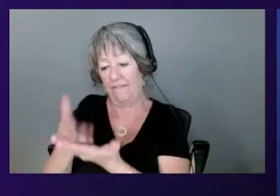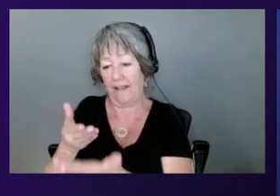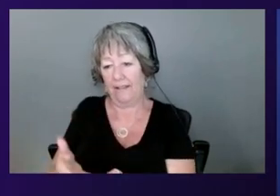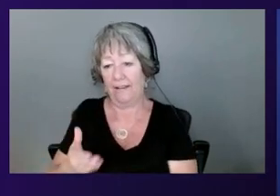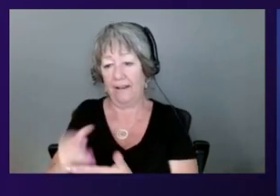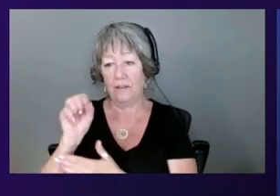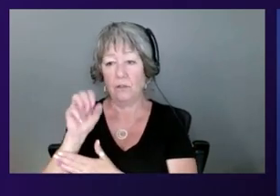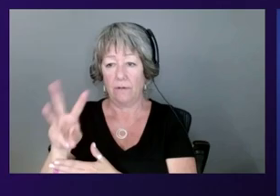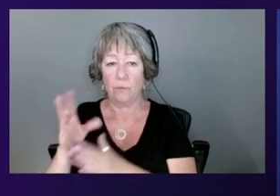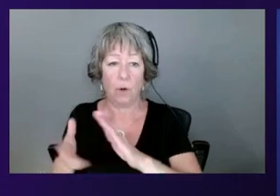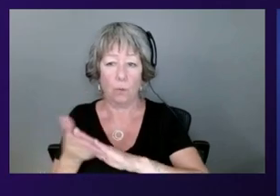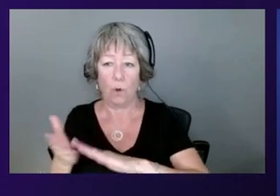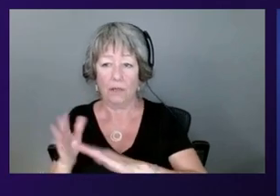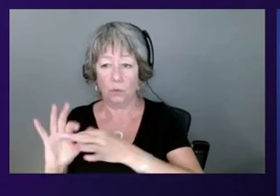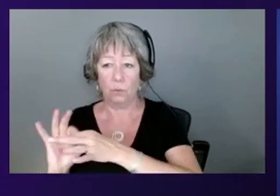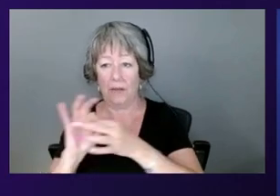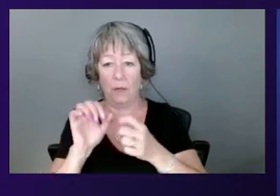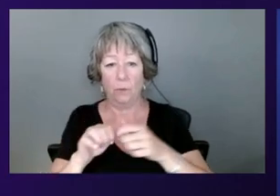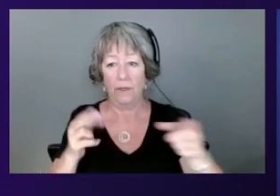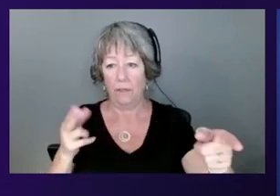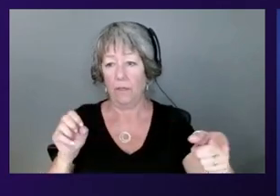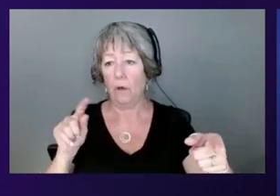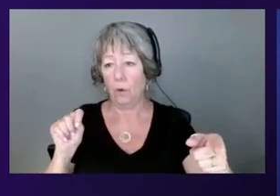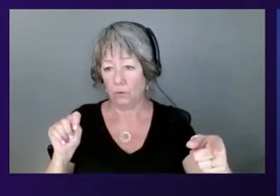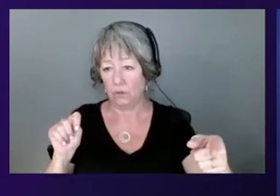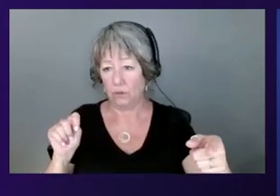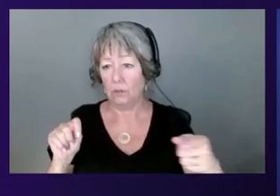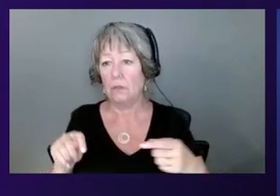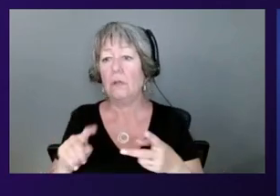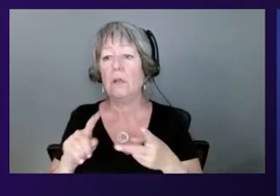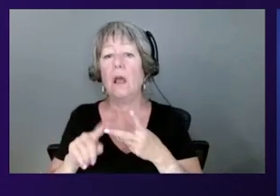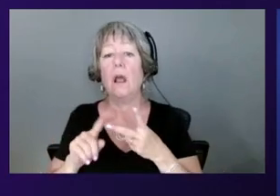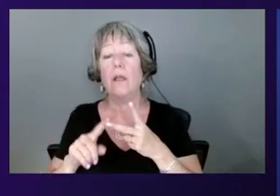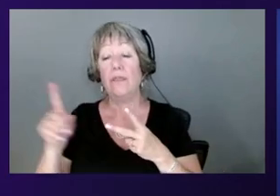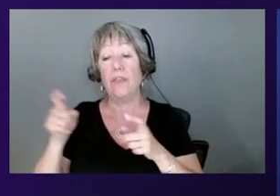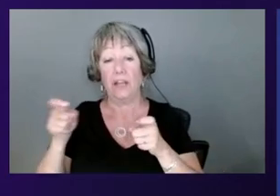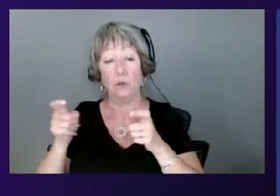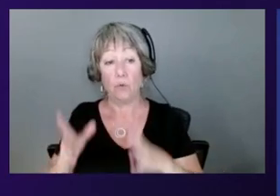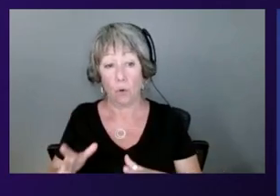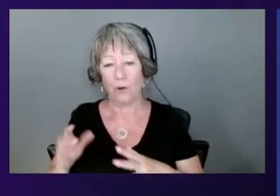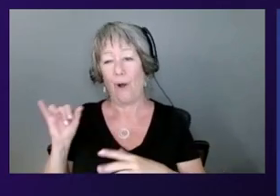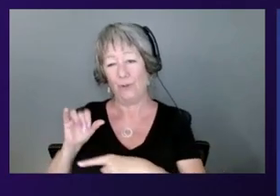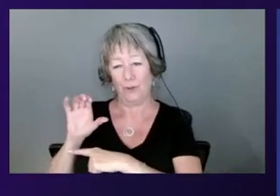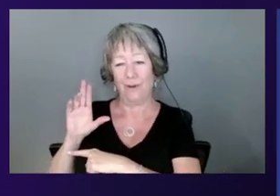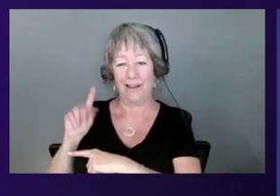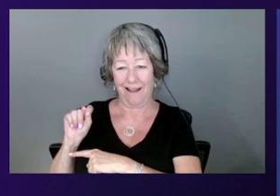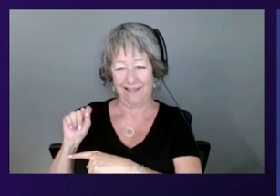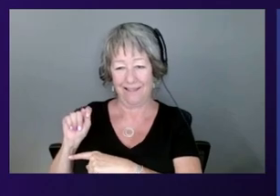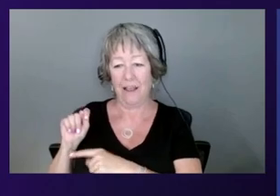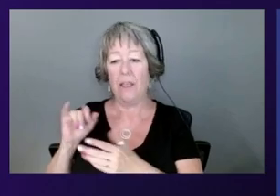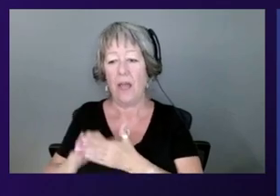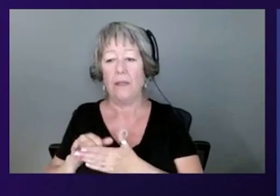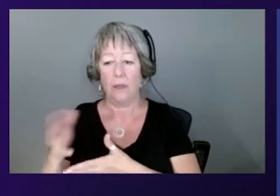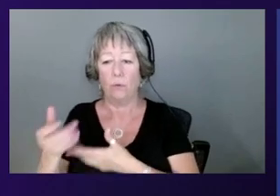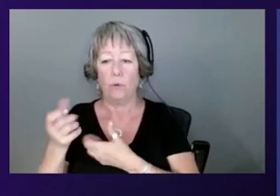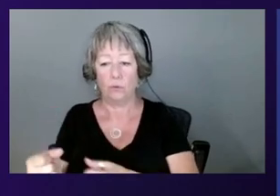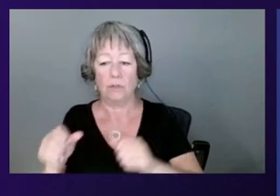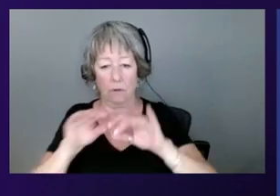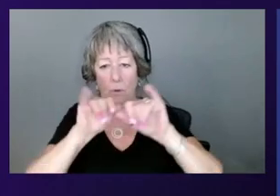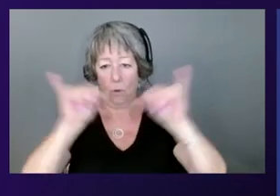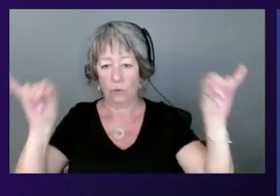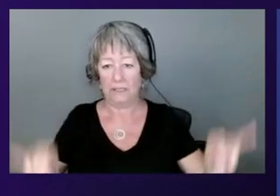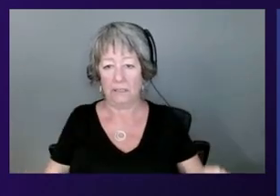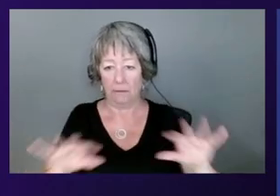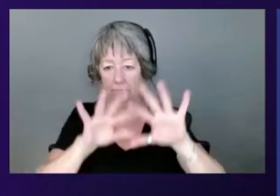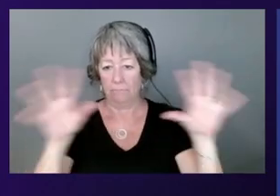Together with the Nitro controller, which is yet another Nitro cut, they form the hardware wheel of trust on the entire system. So that's the Nitro